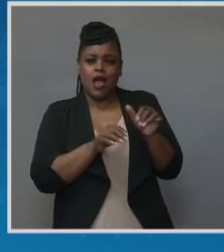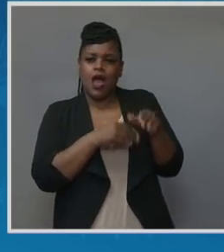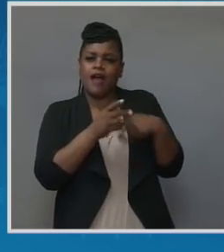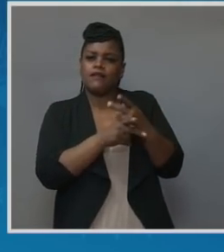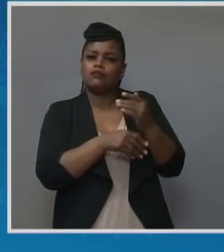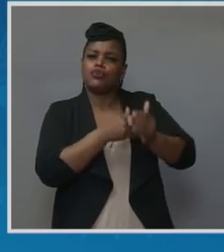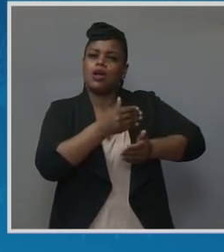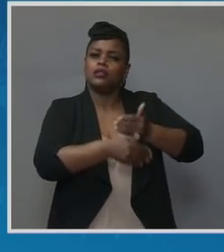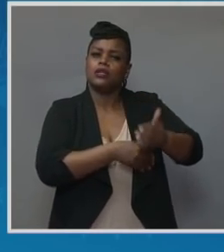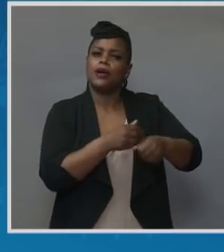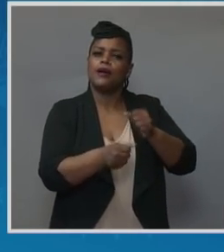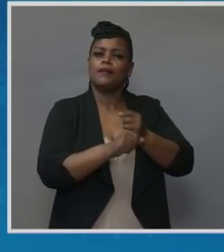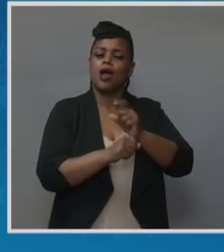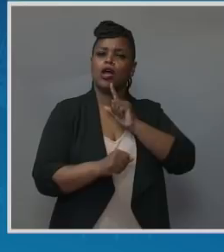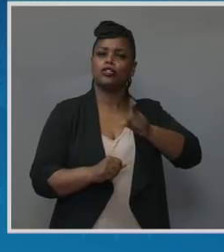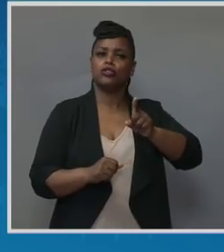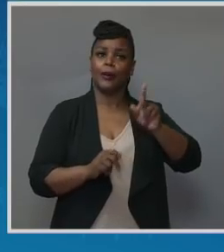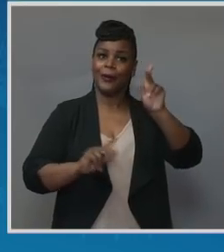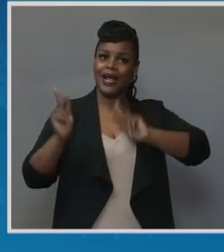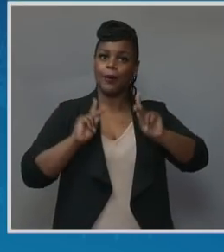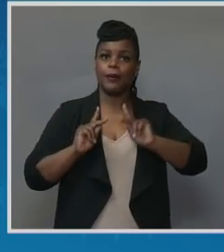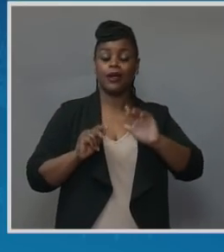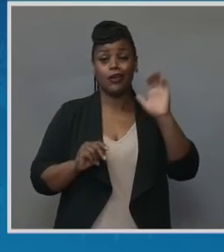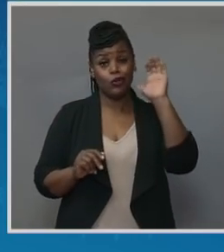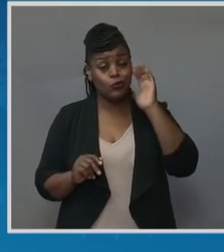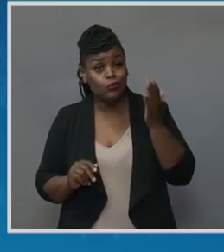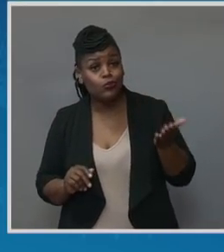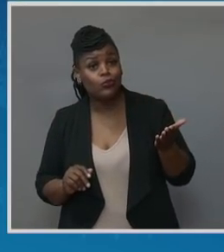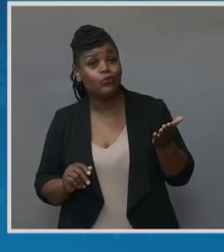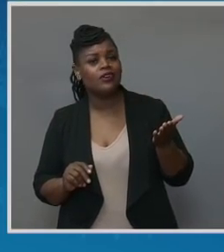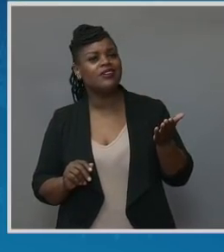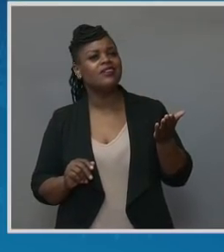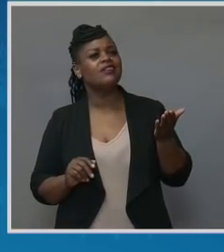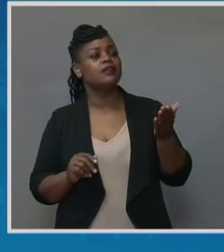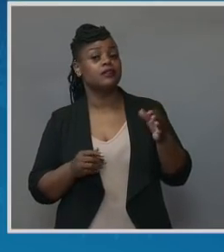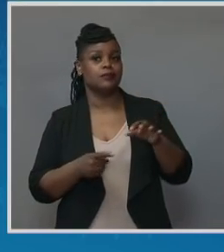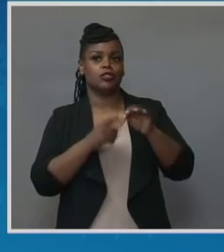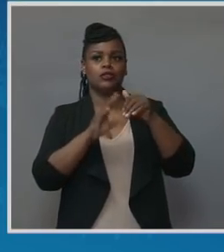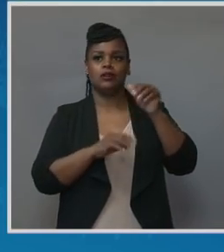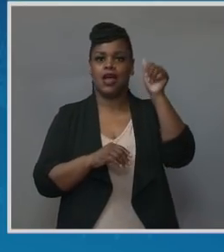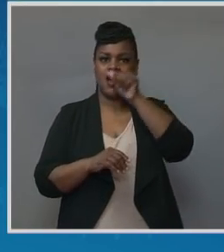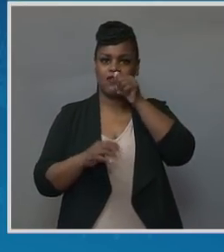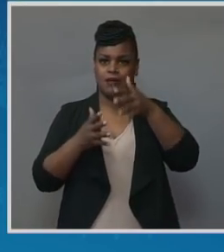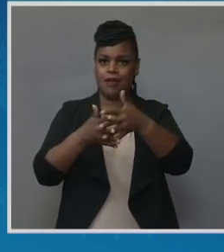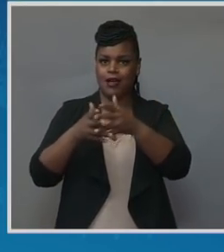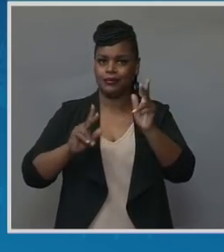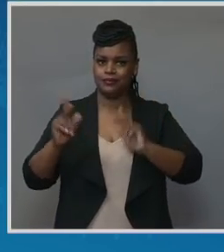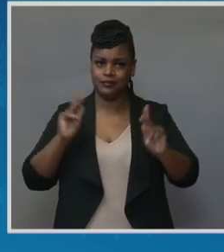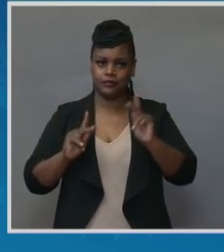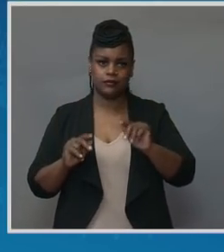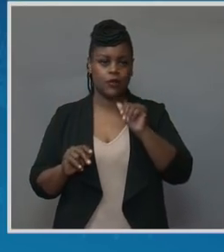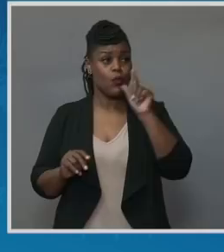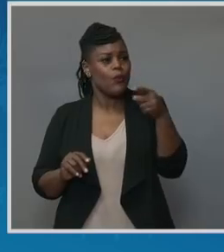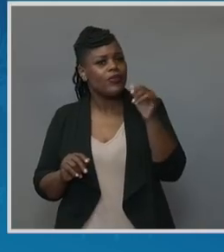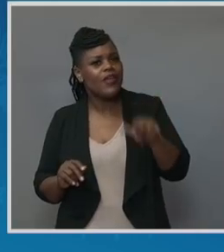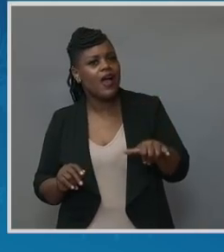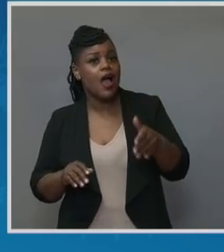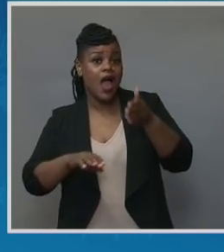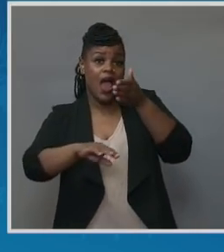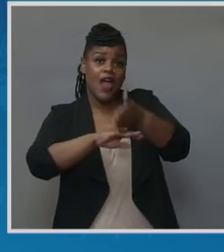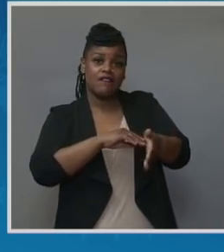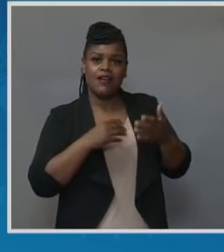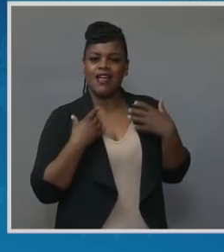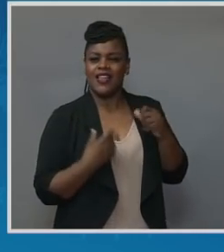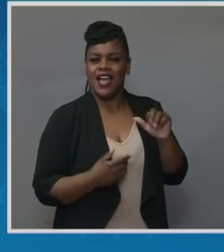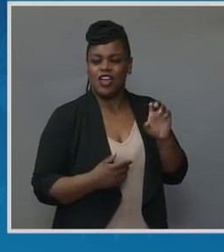heard, especially those African-American women. It's, but not only that, the aftercare, it's doing